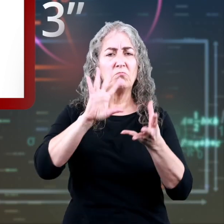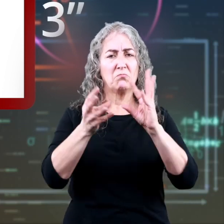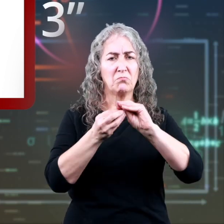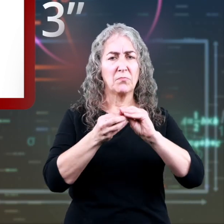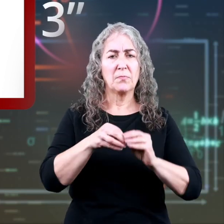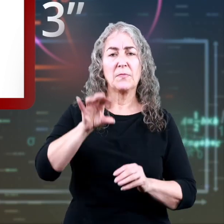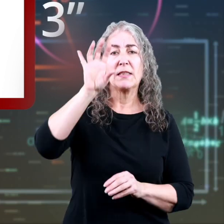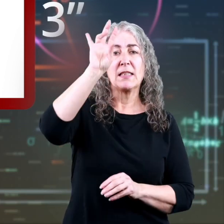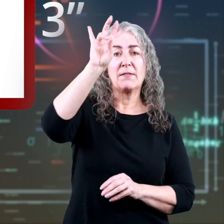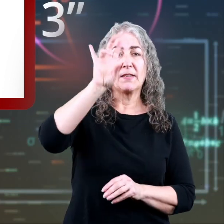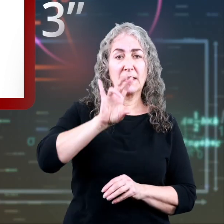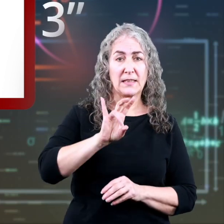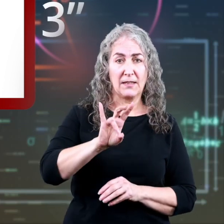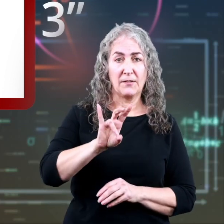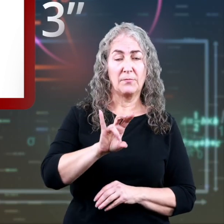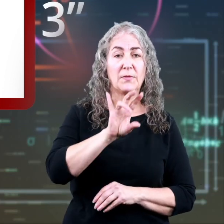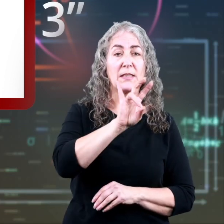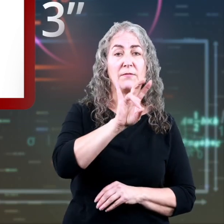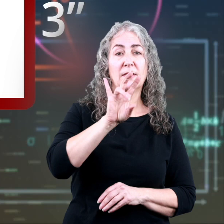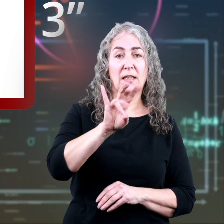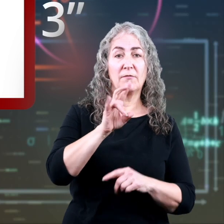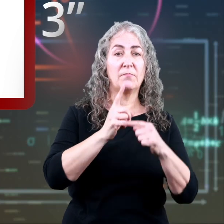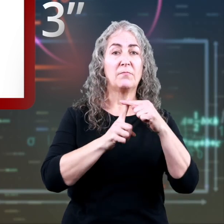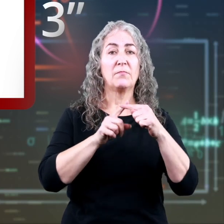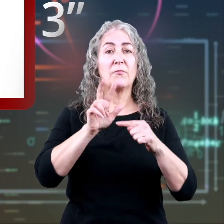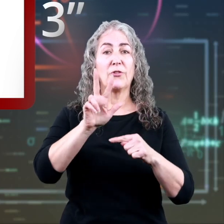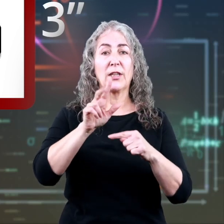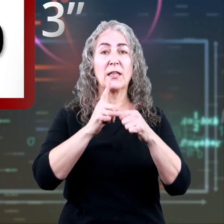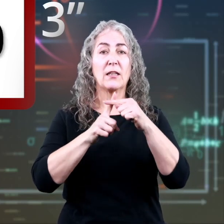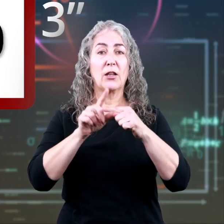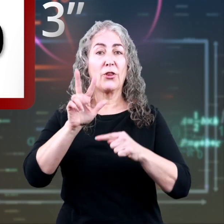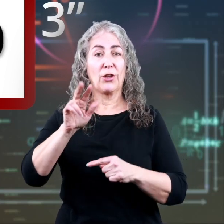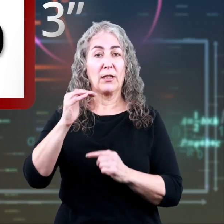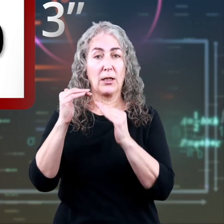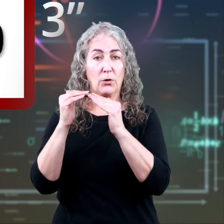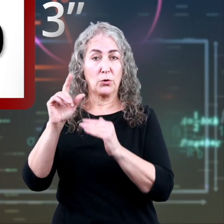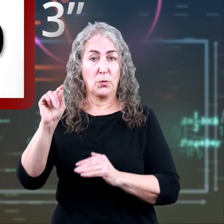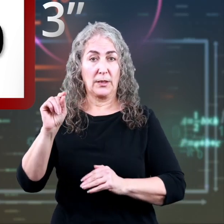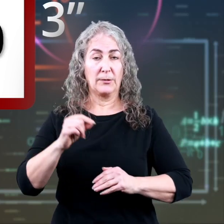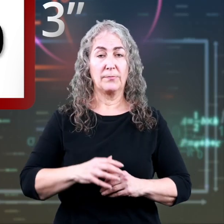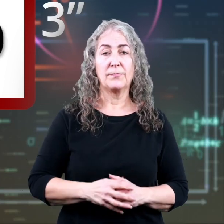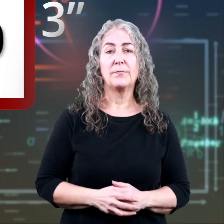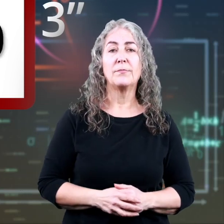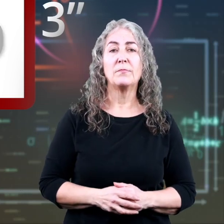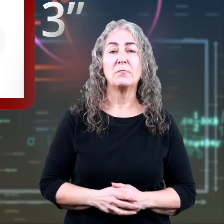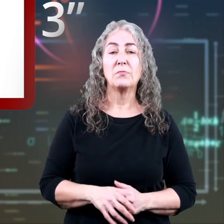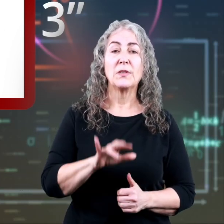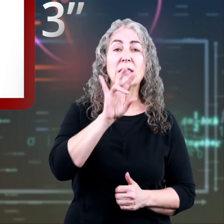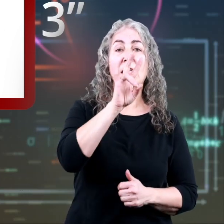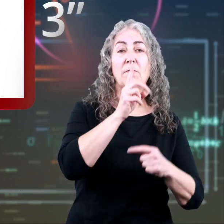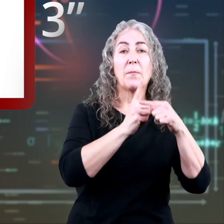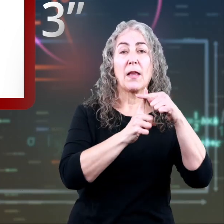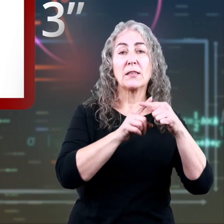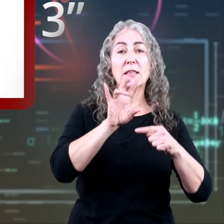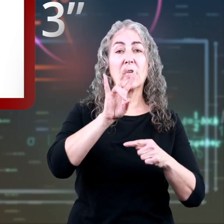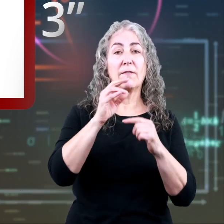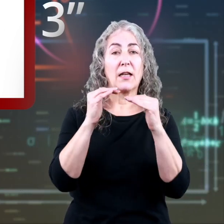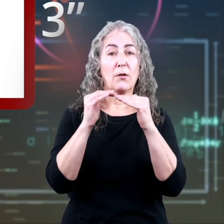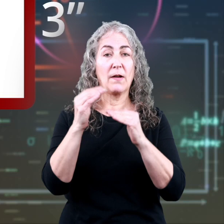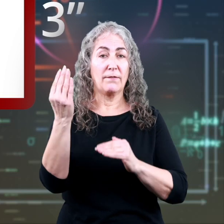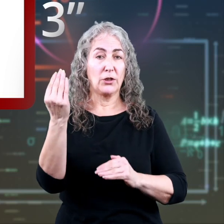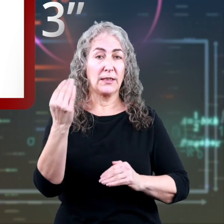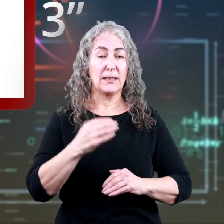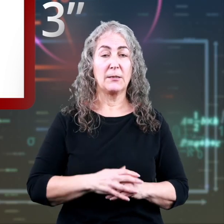we add up the two sides of 7 inches and the two sides of 3 inches, which would equal 20 inches. 7 plus 7